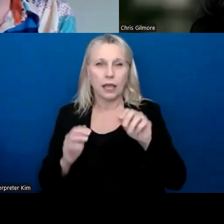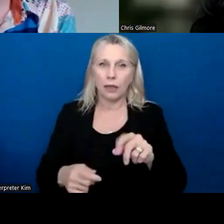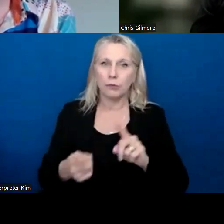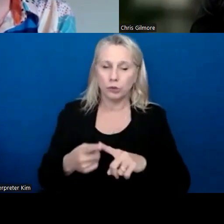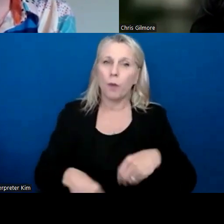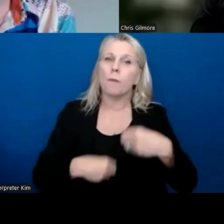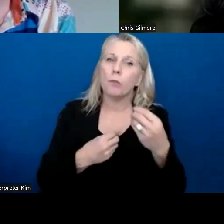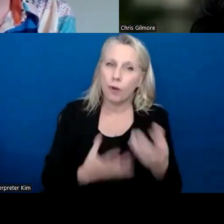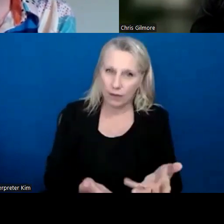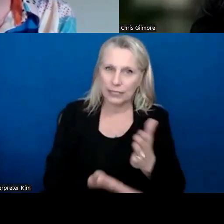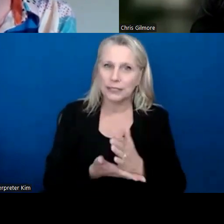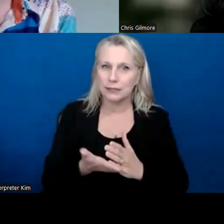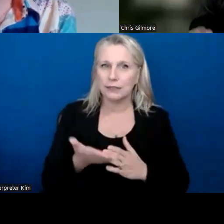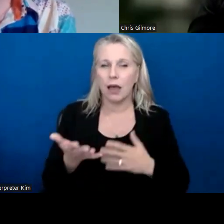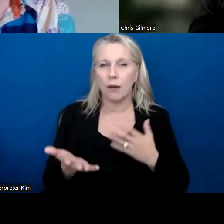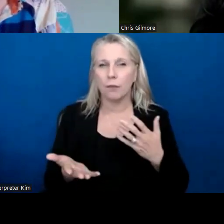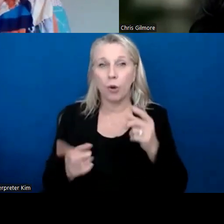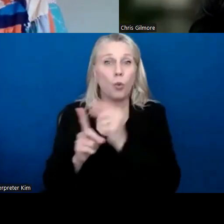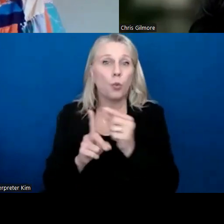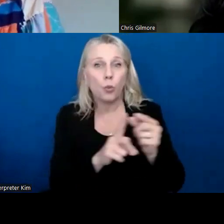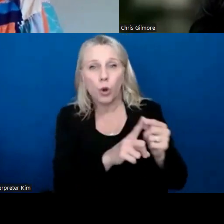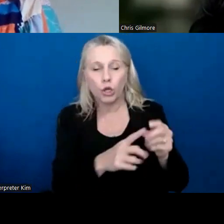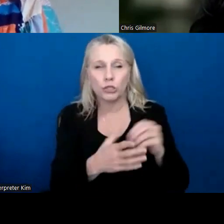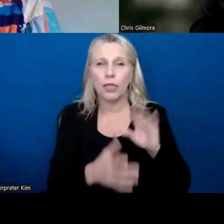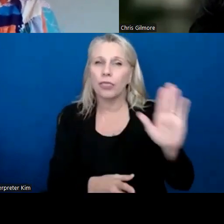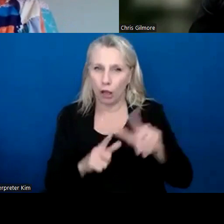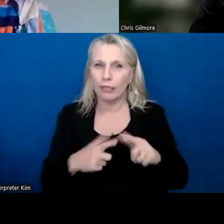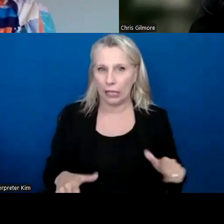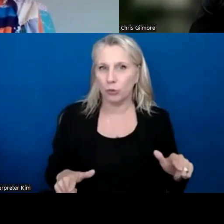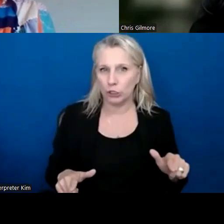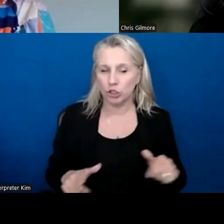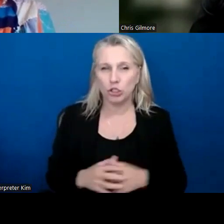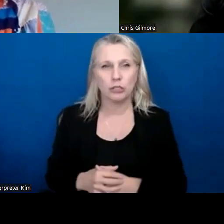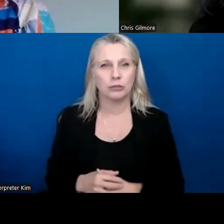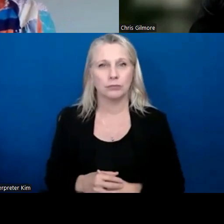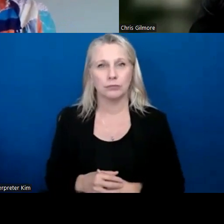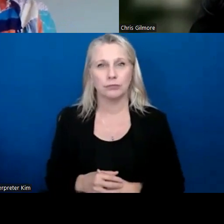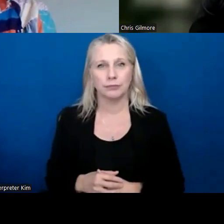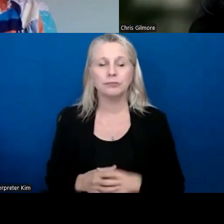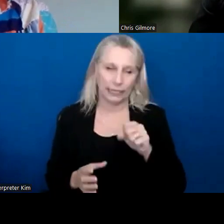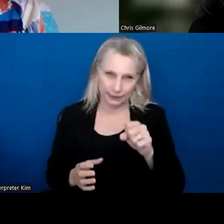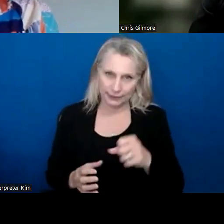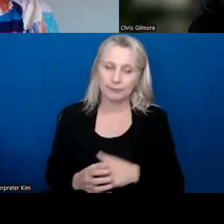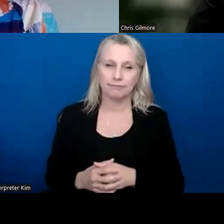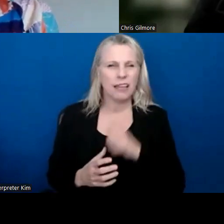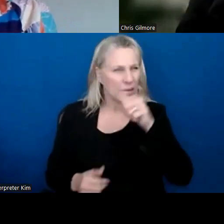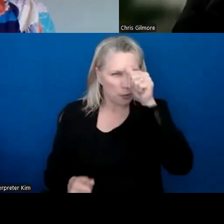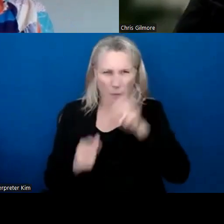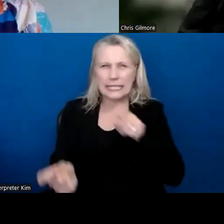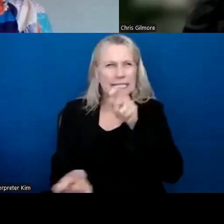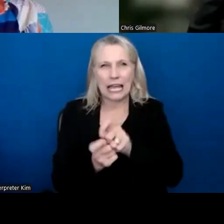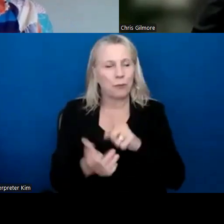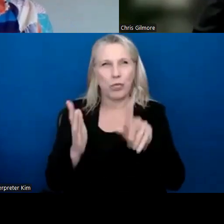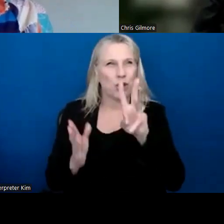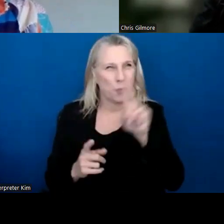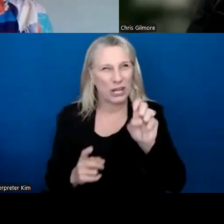provide some, um, word words in the native language. So, um, yes, I don't remember exactly what the question was.